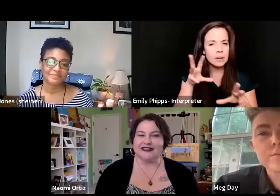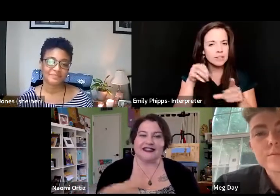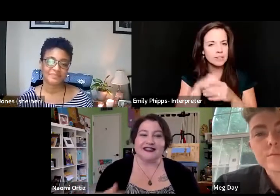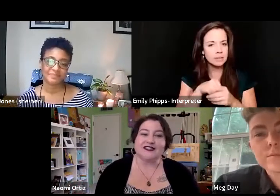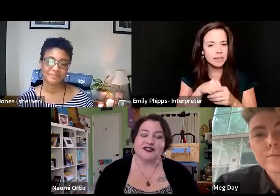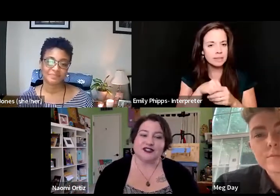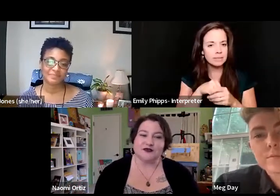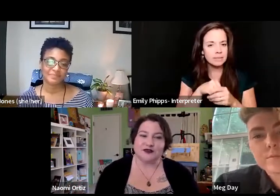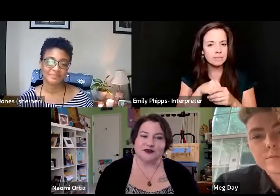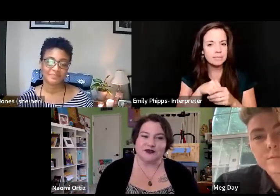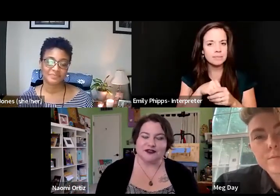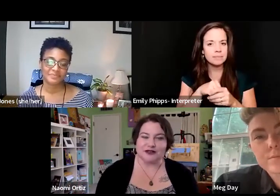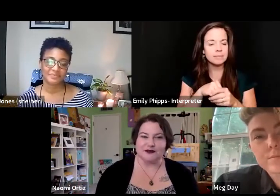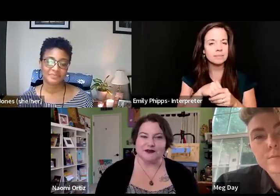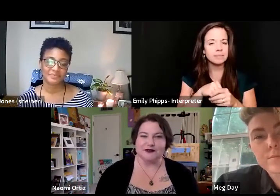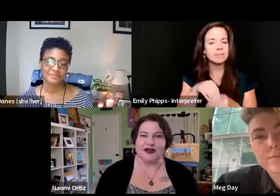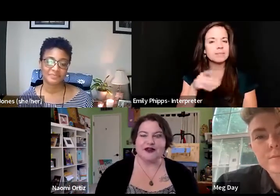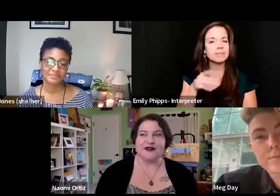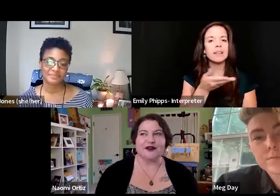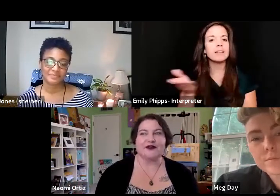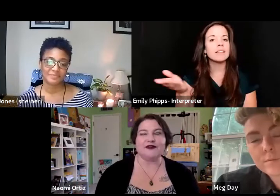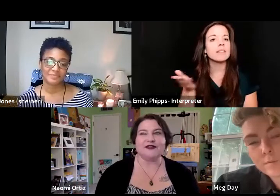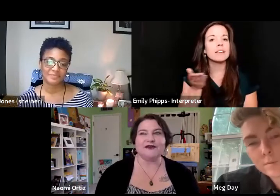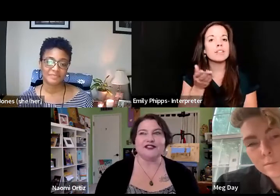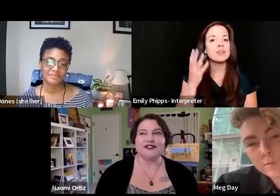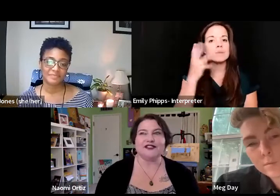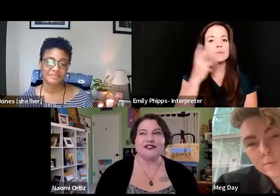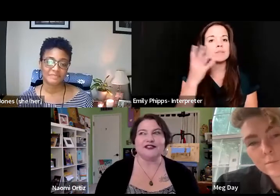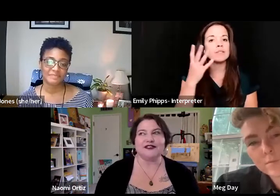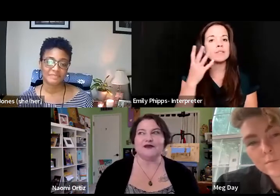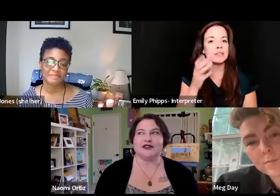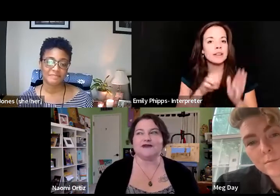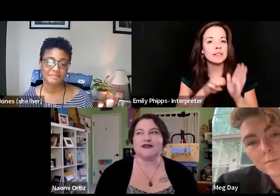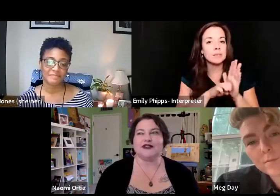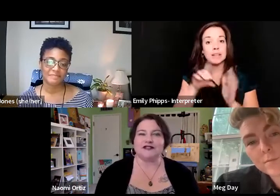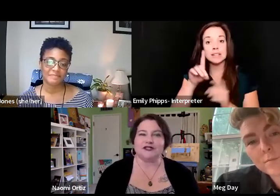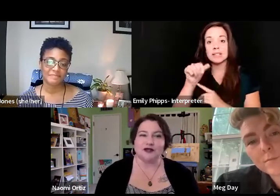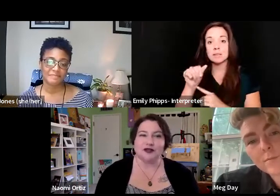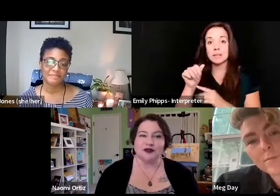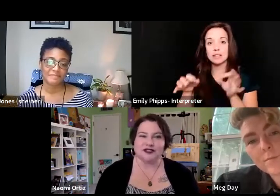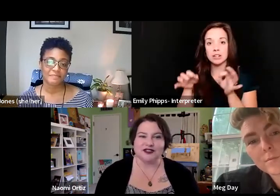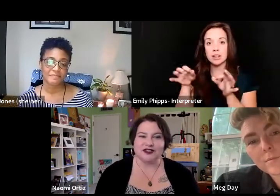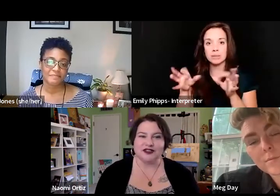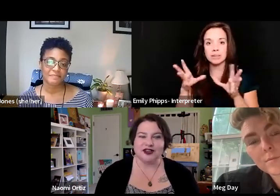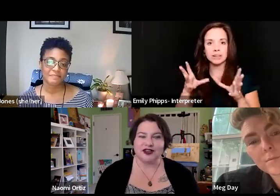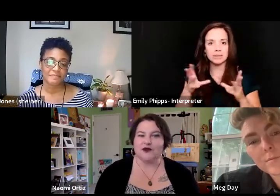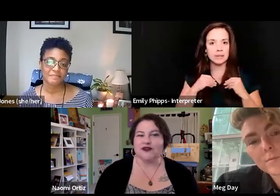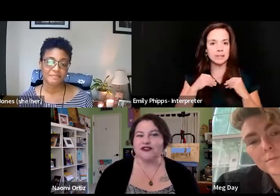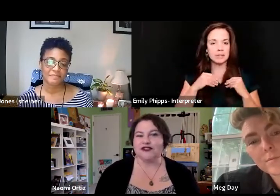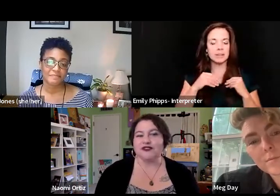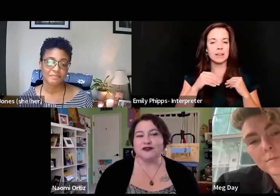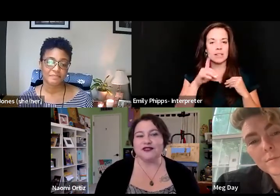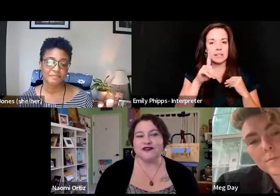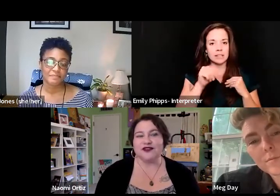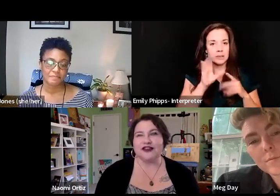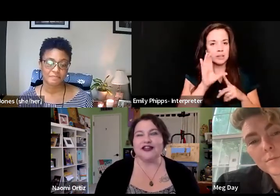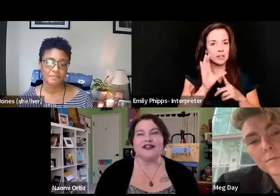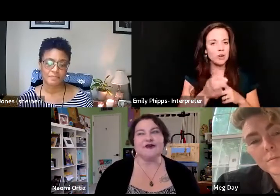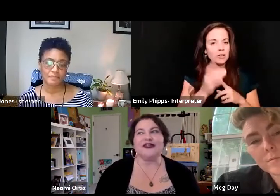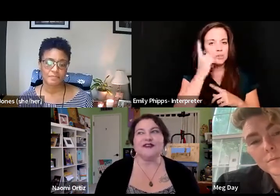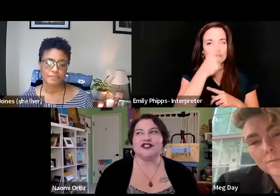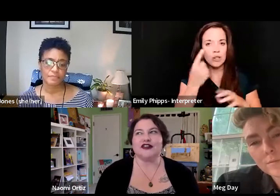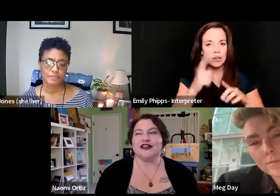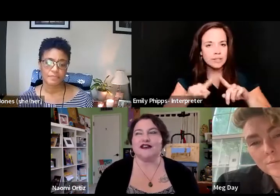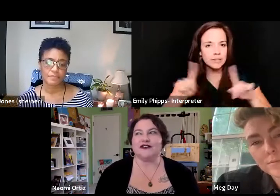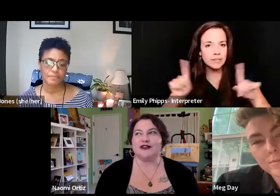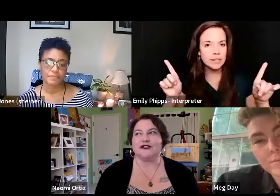And these are such beautiful examples about no display justice is an embracement of display culture, which looks so different. And